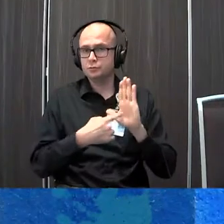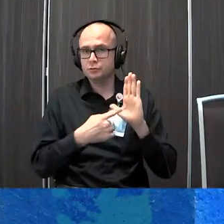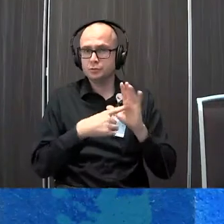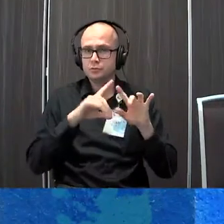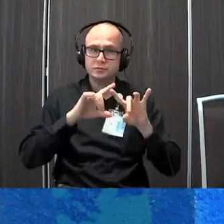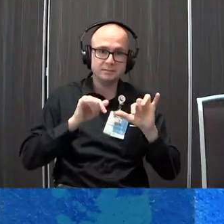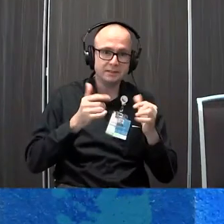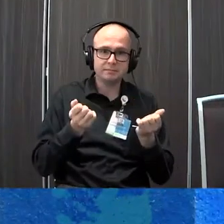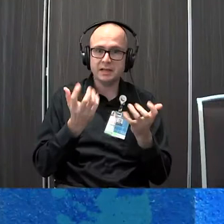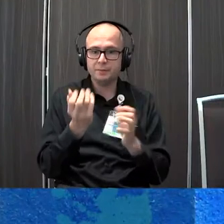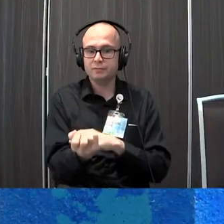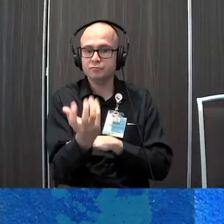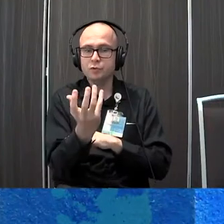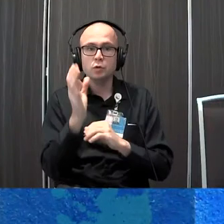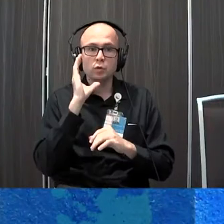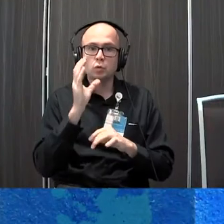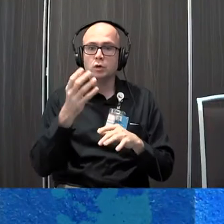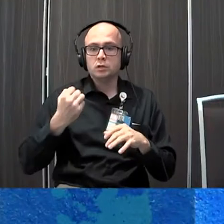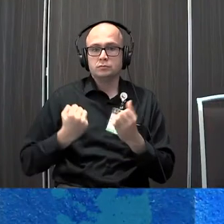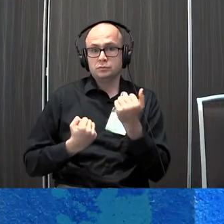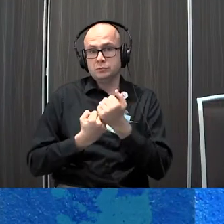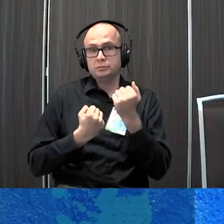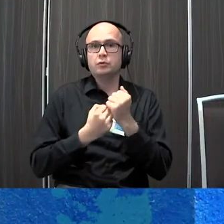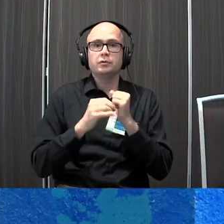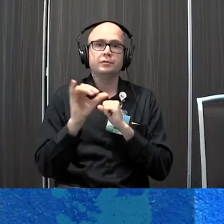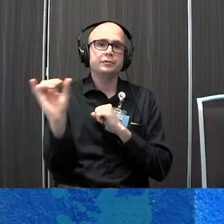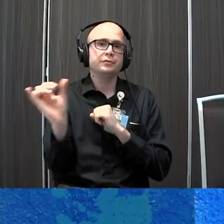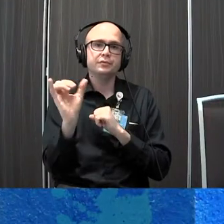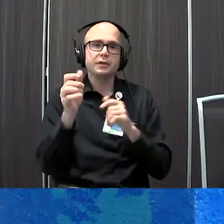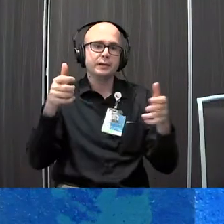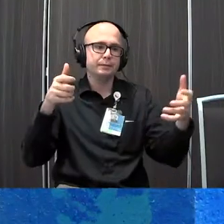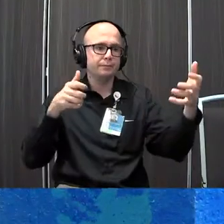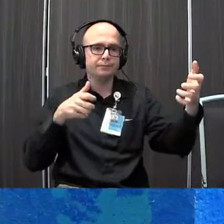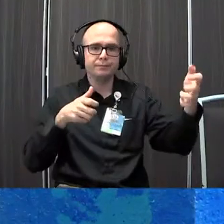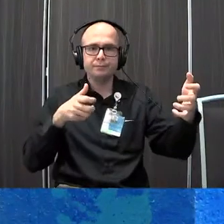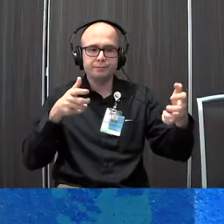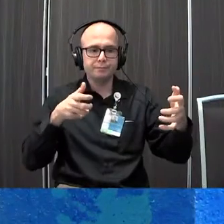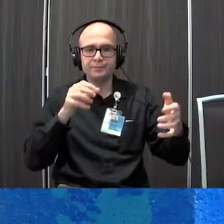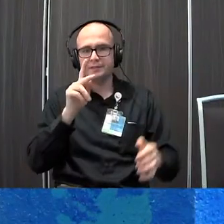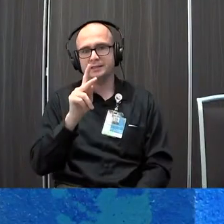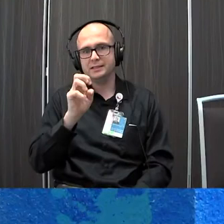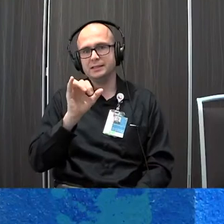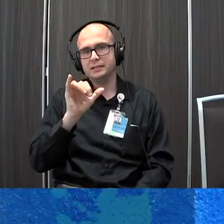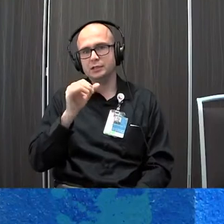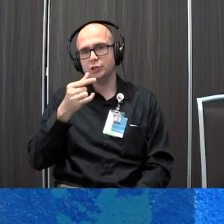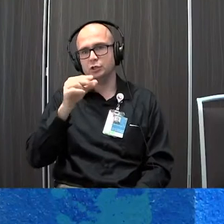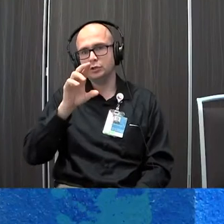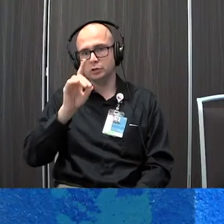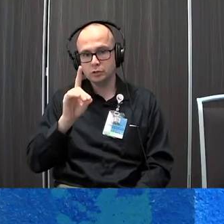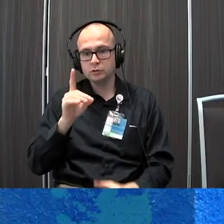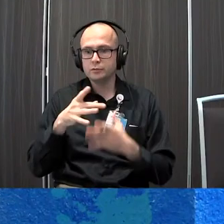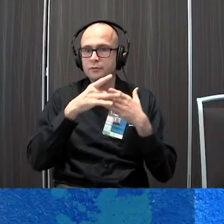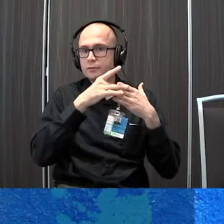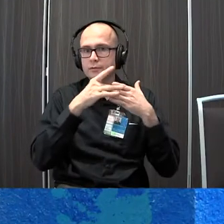time will they need additional supports like one of those plastic key guards or the guided